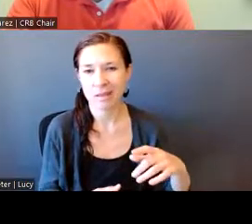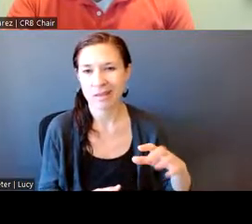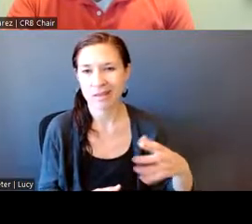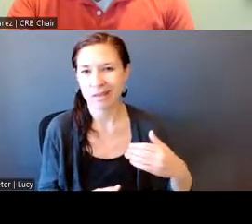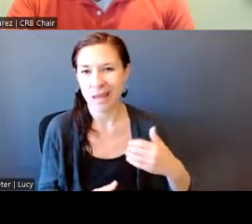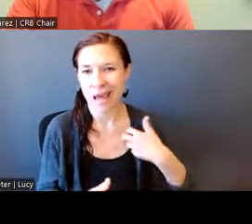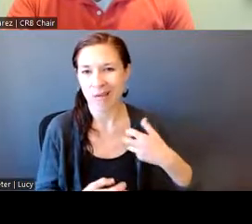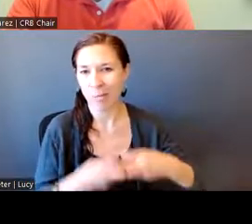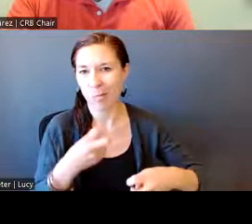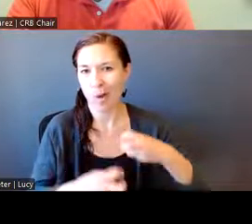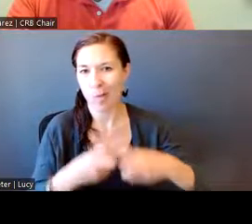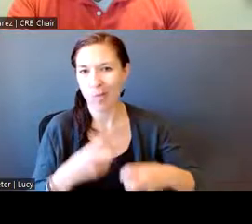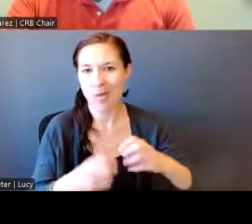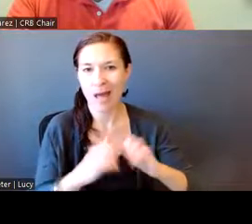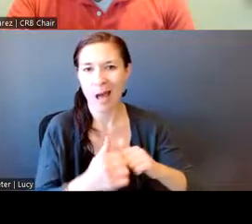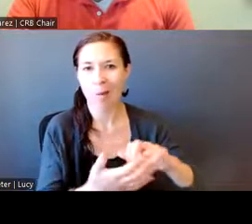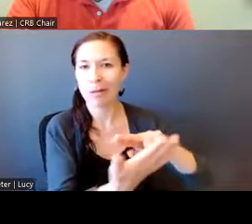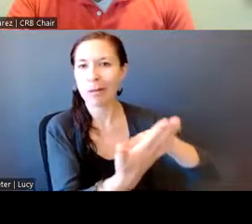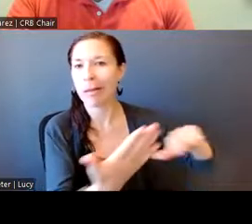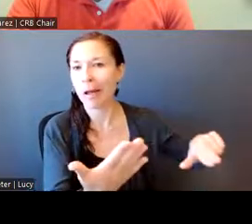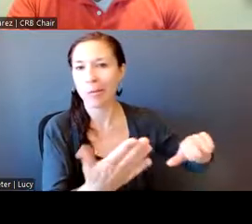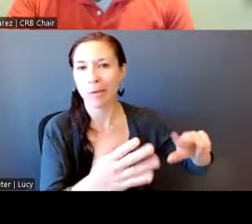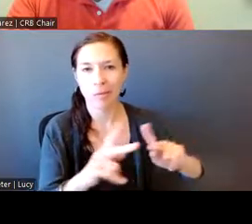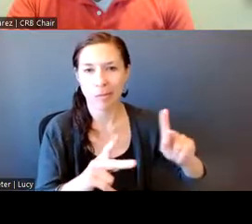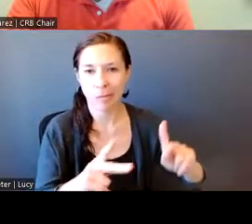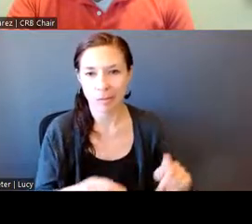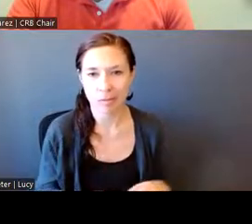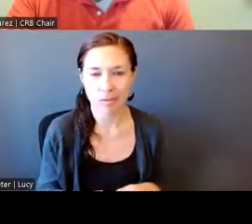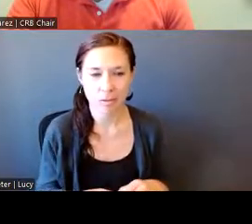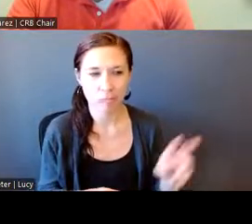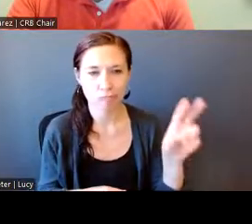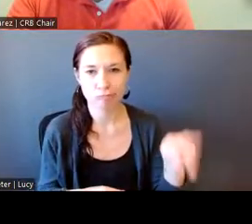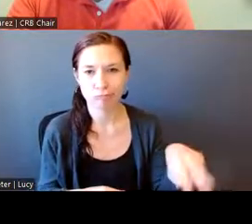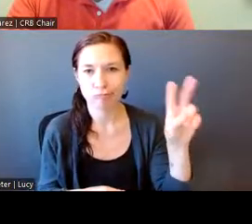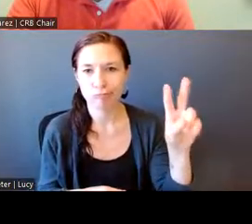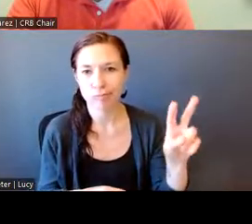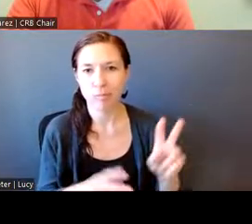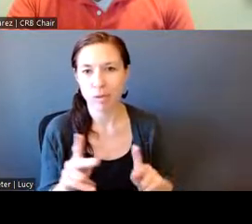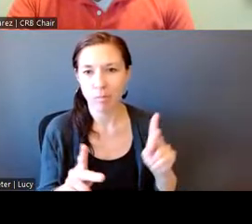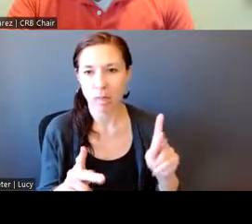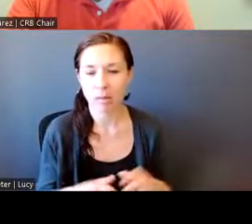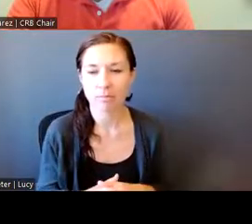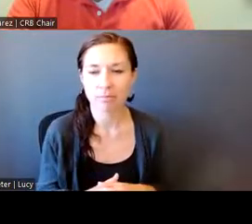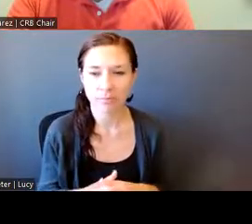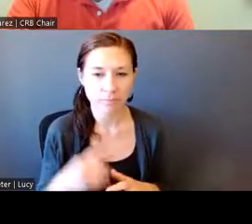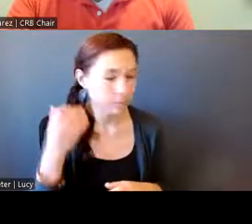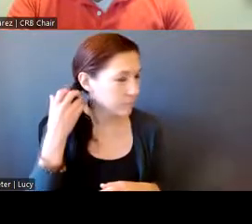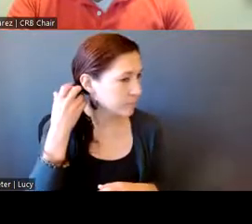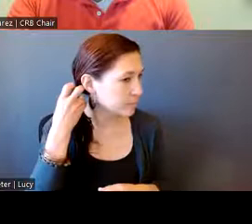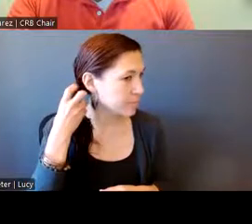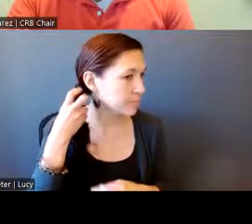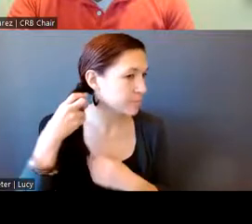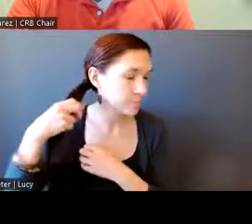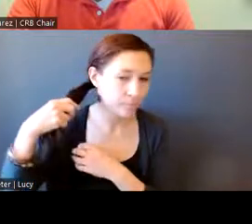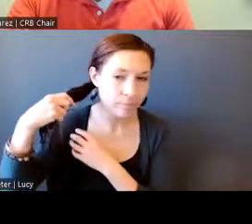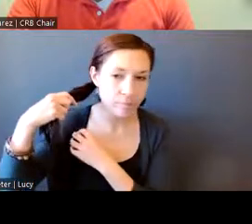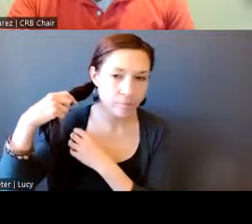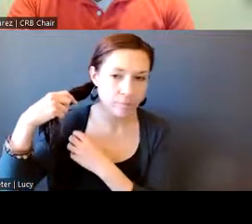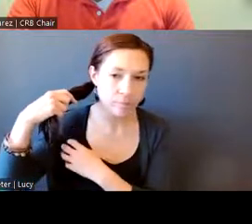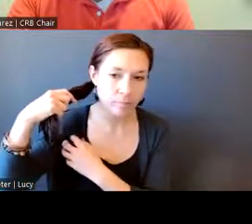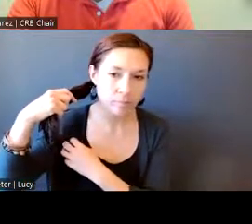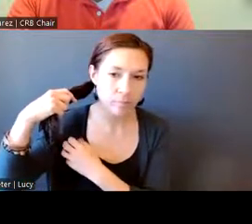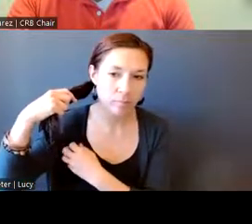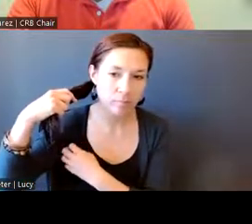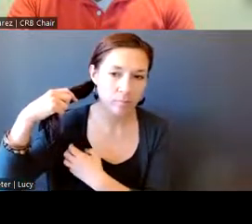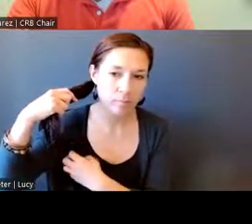classify people, um, as people. And again, my question is, do you